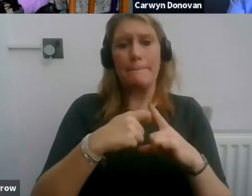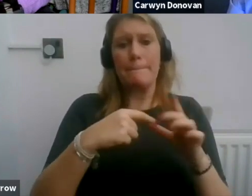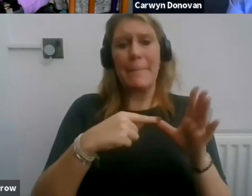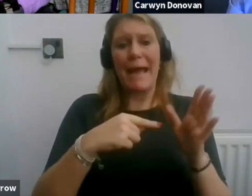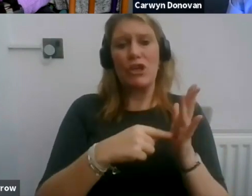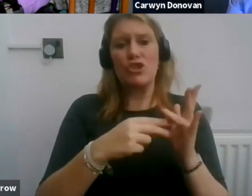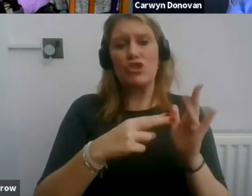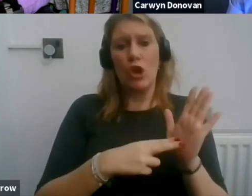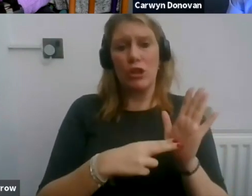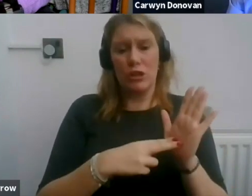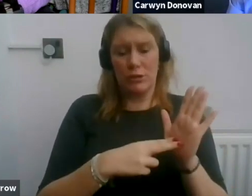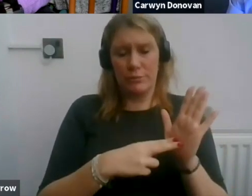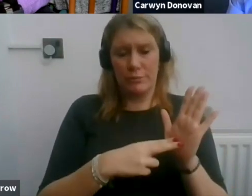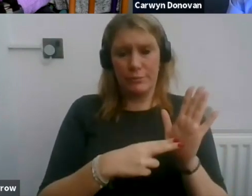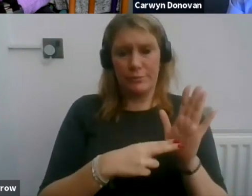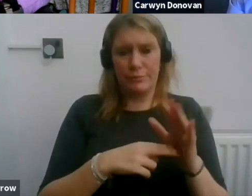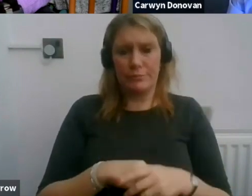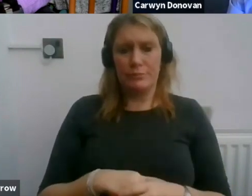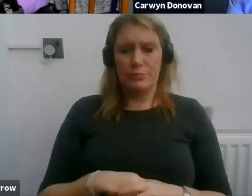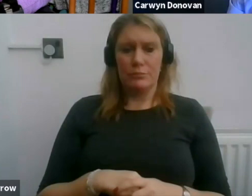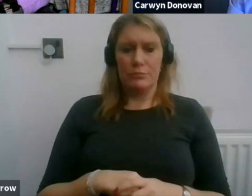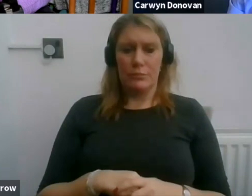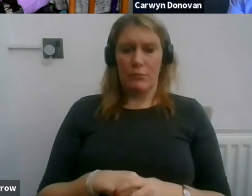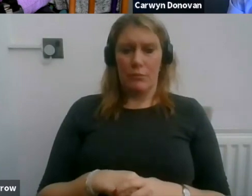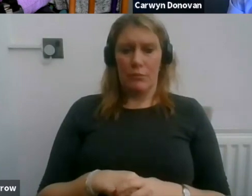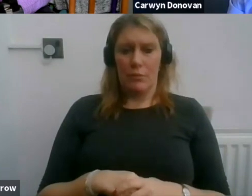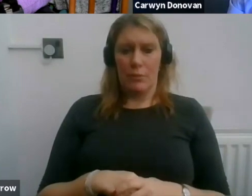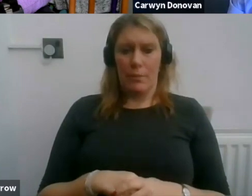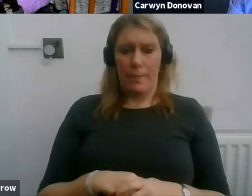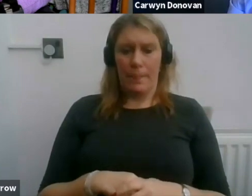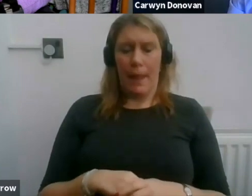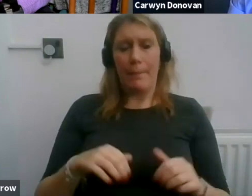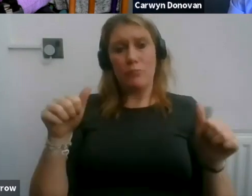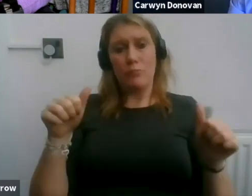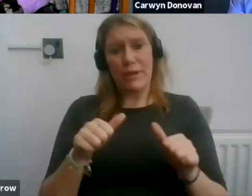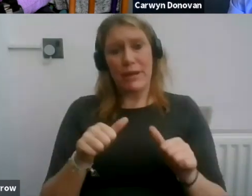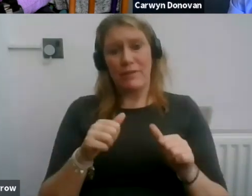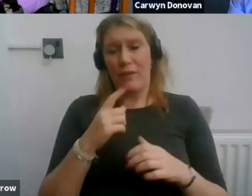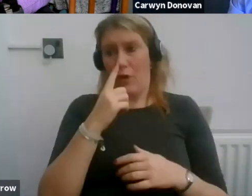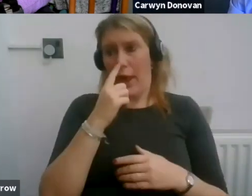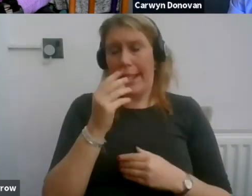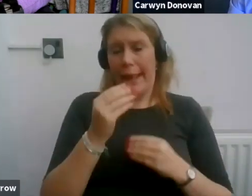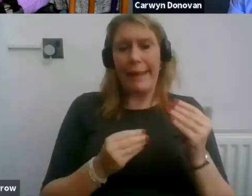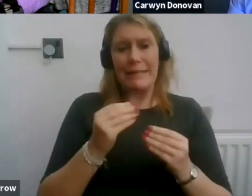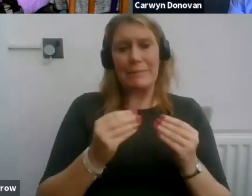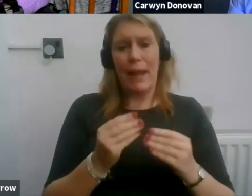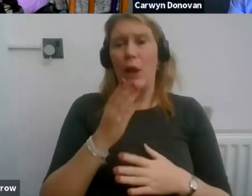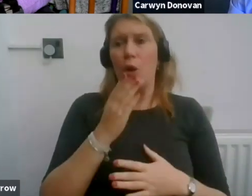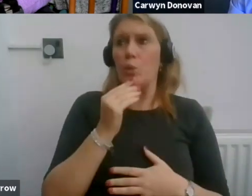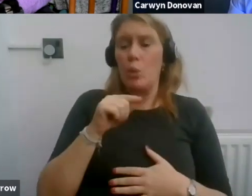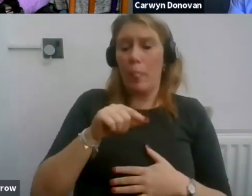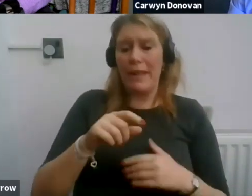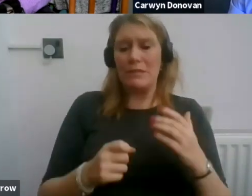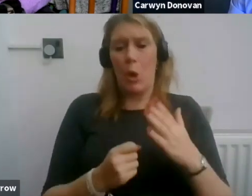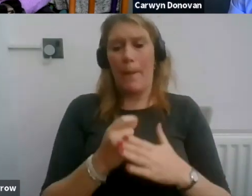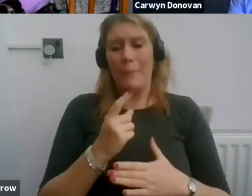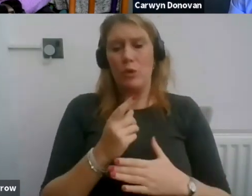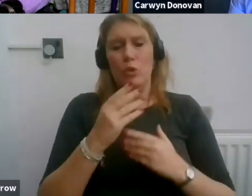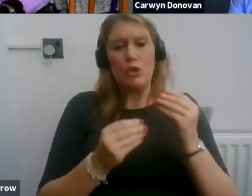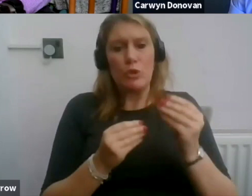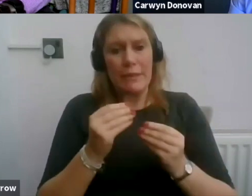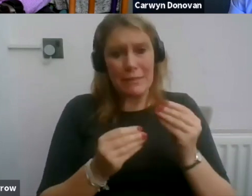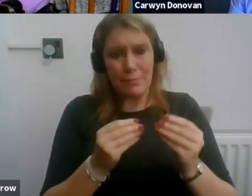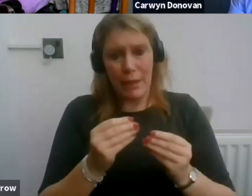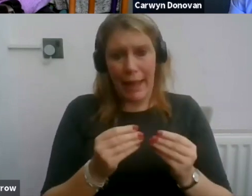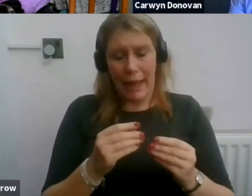if I can explain to you today, who's this opportunity to explain to you today, well, what is a trades